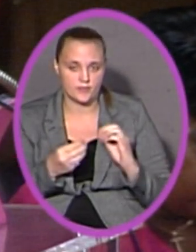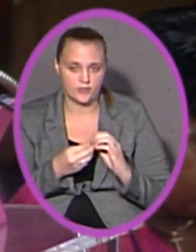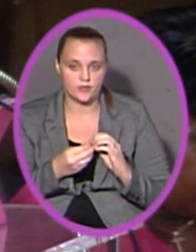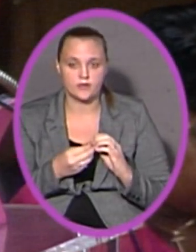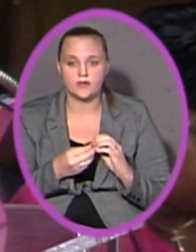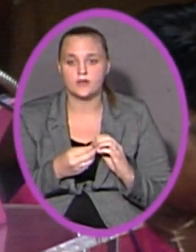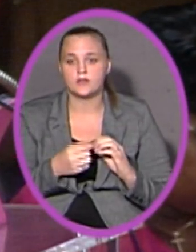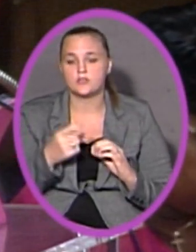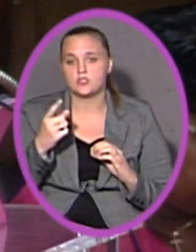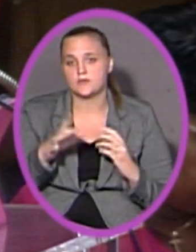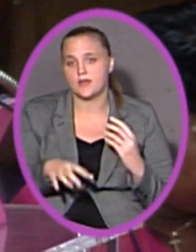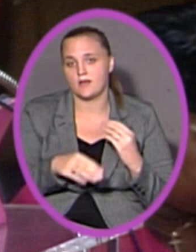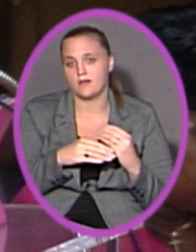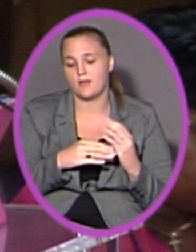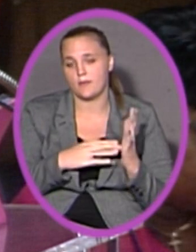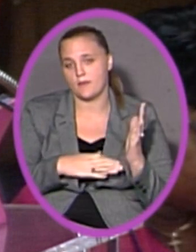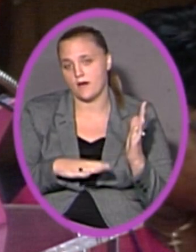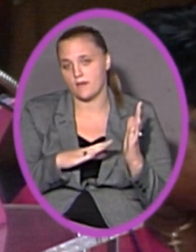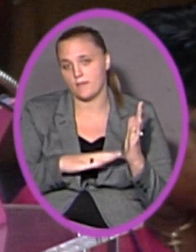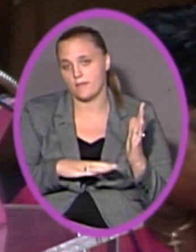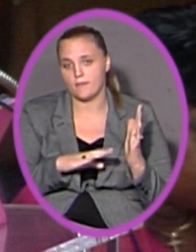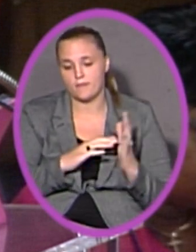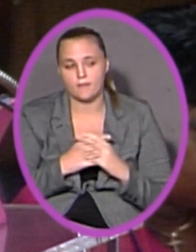She was added on at the bottom of the list.